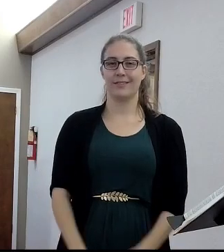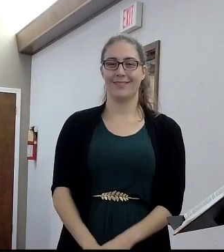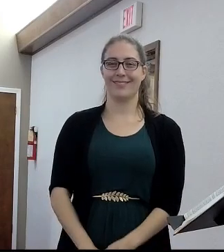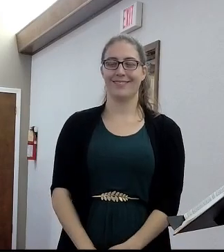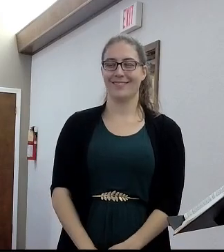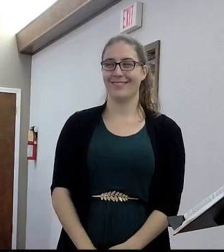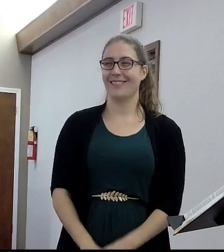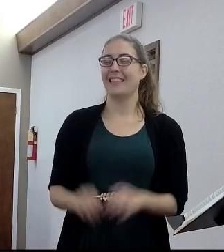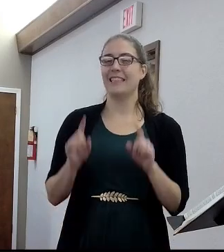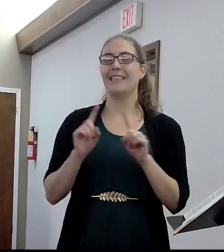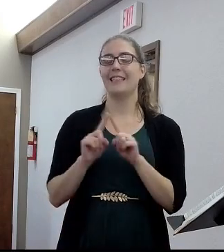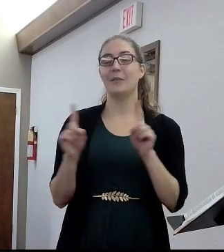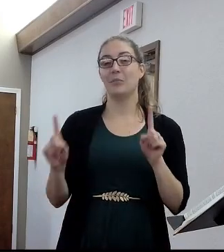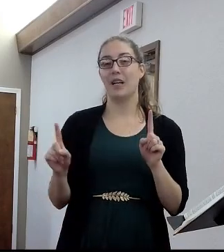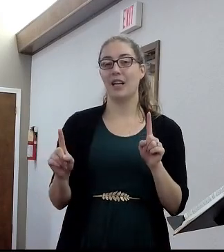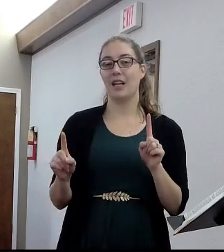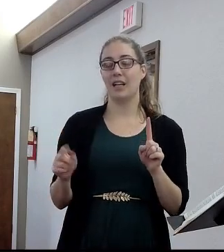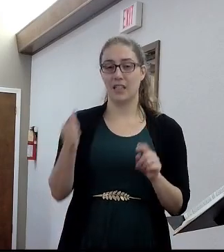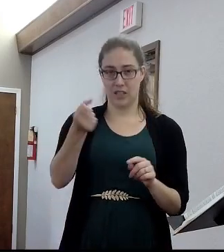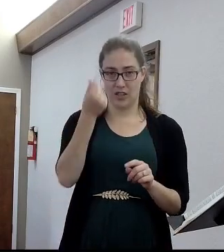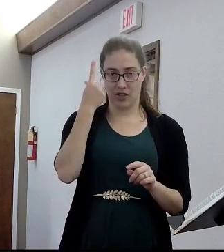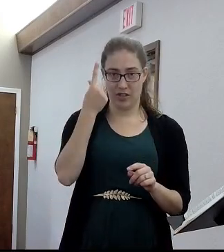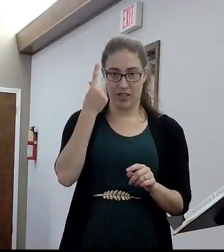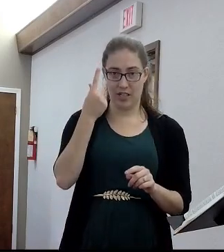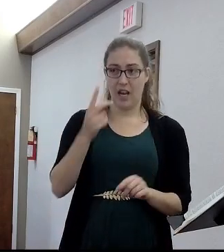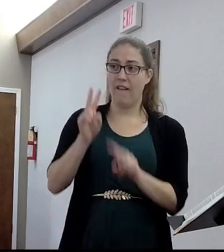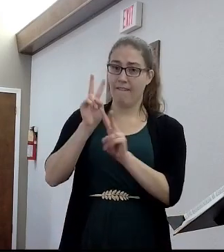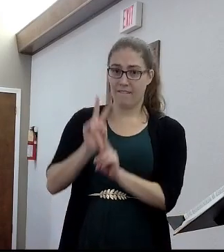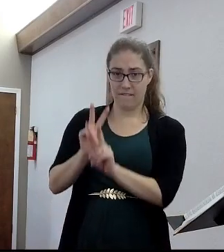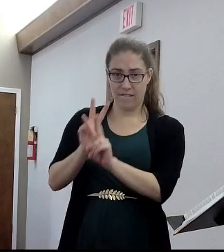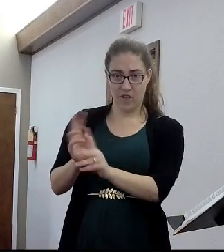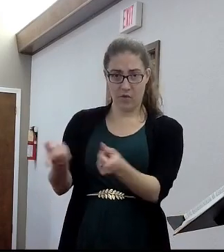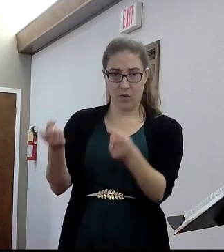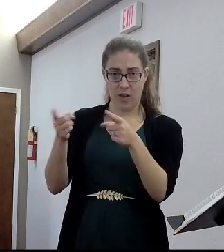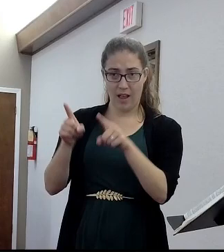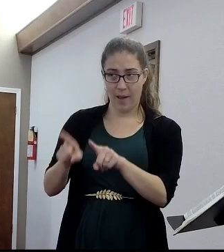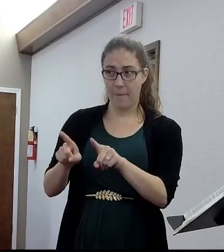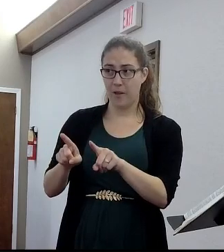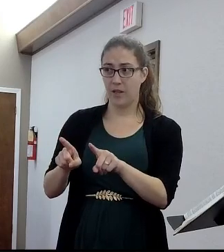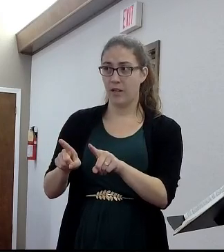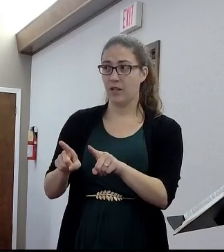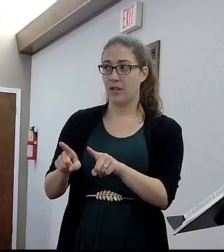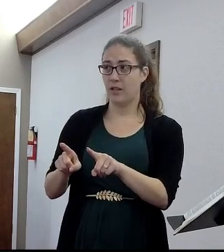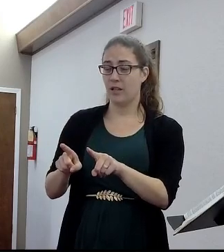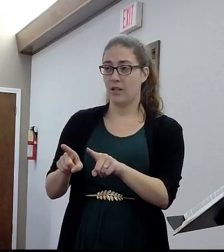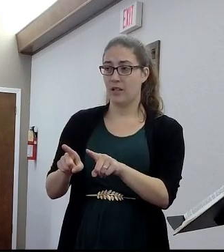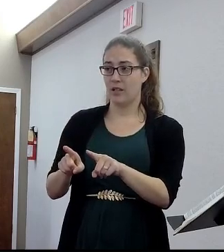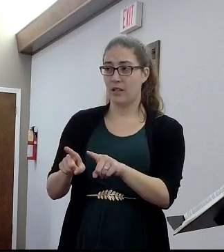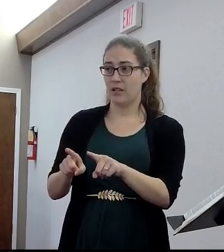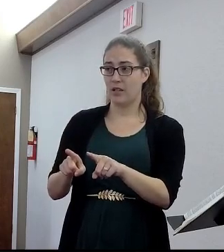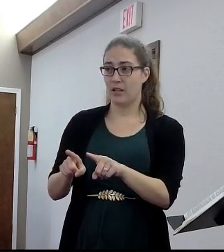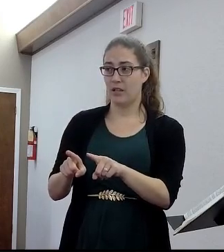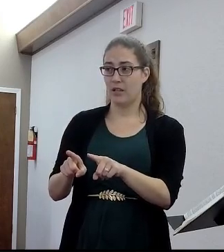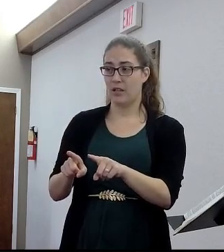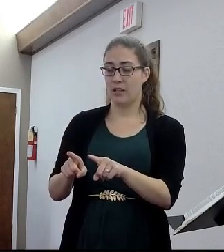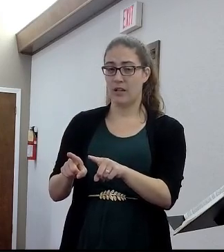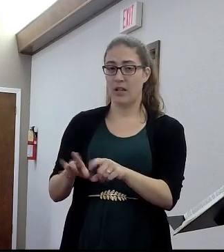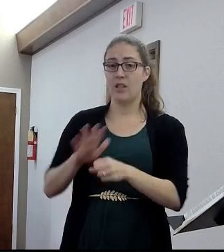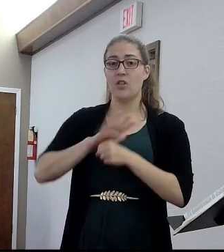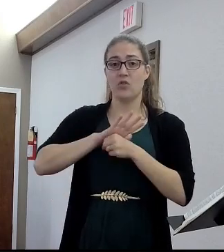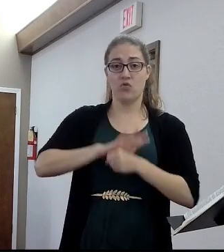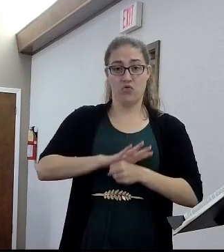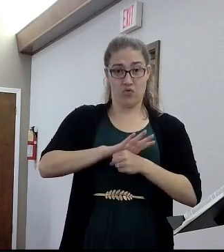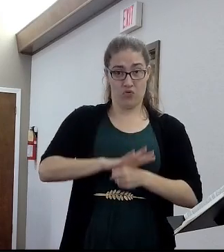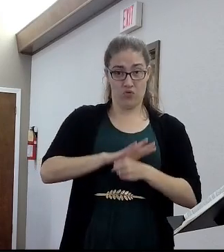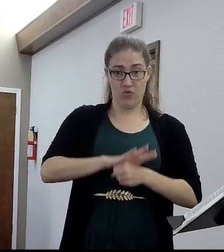When they held that funeral for him, you understand that the anxiety level of this man and his wife and his